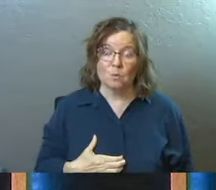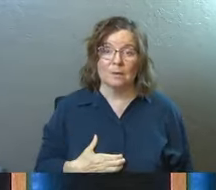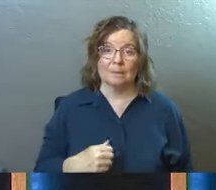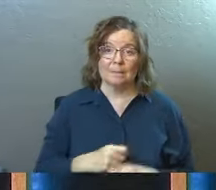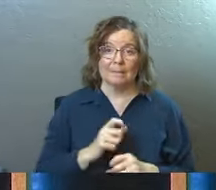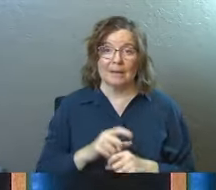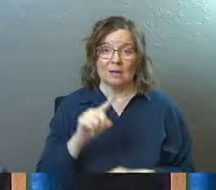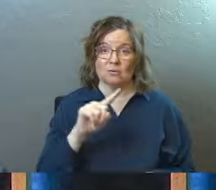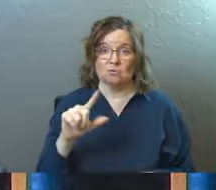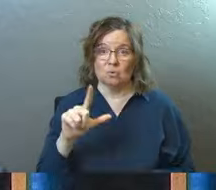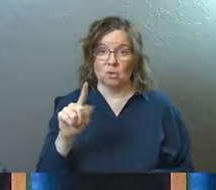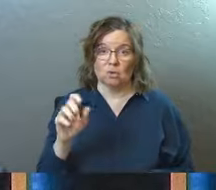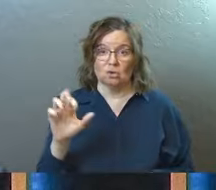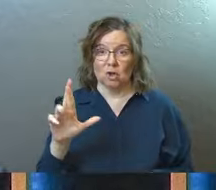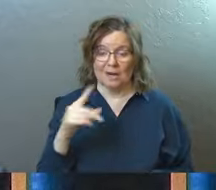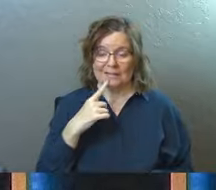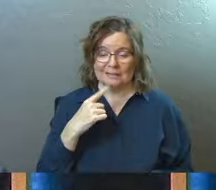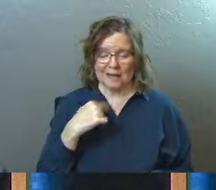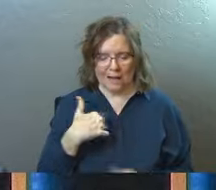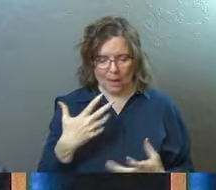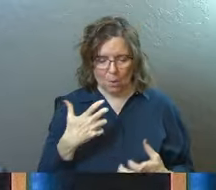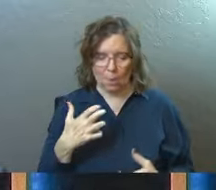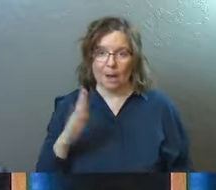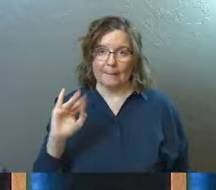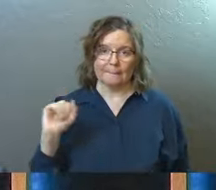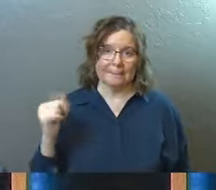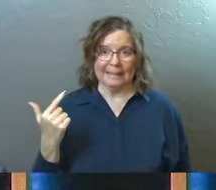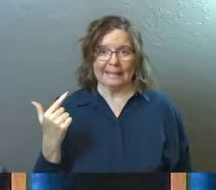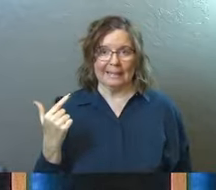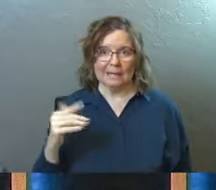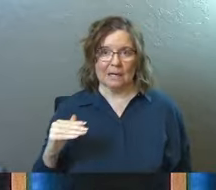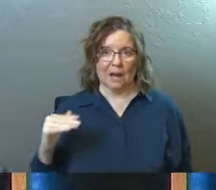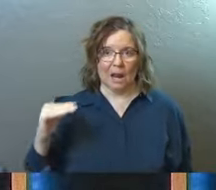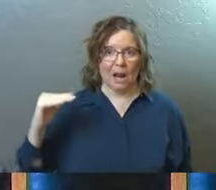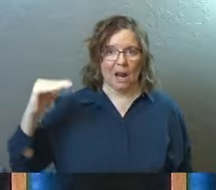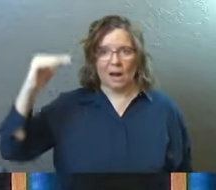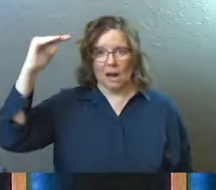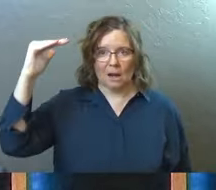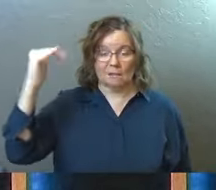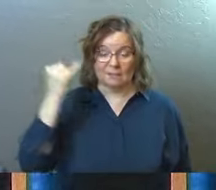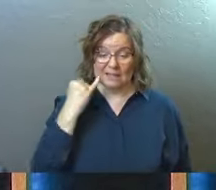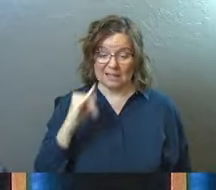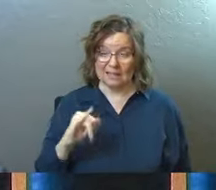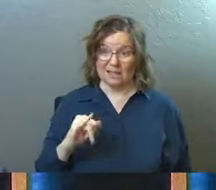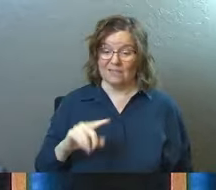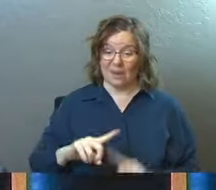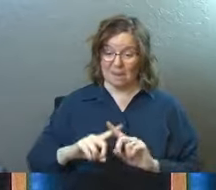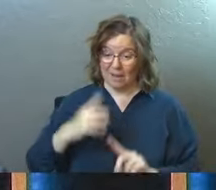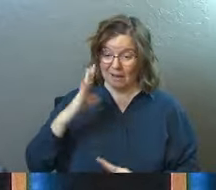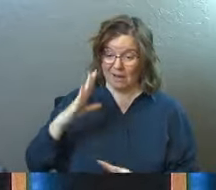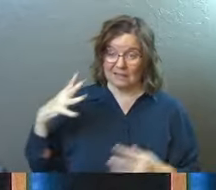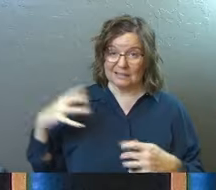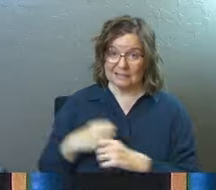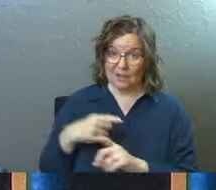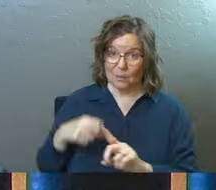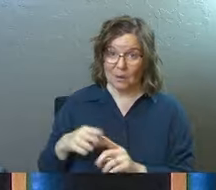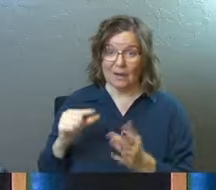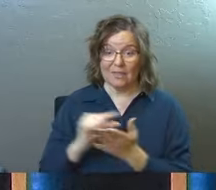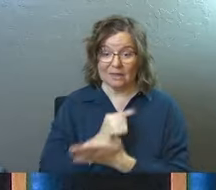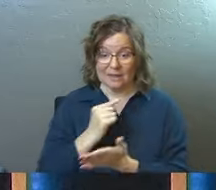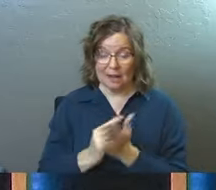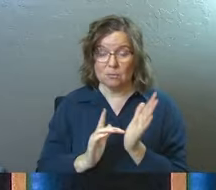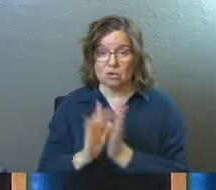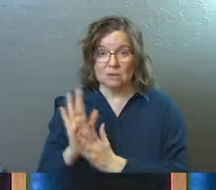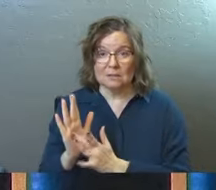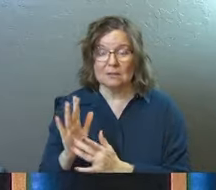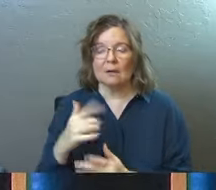he can make to the Zoltar machine. And he says, I want to be big. If, but God is a concise way to say the gospel of